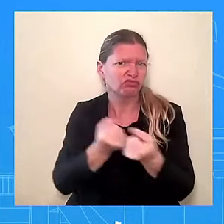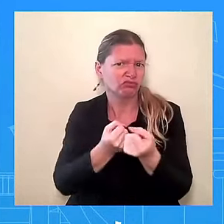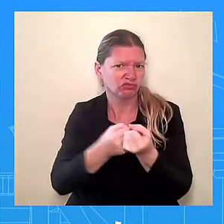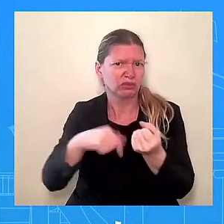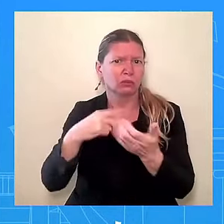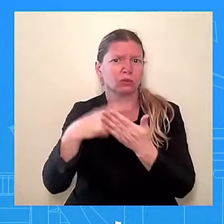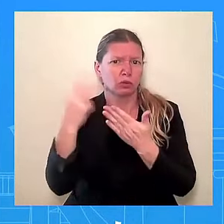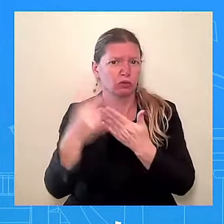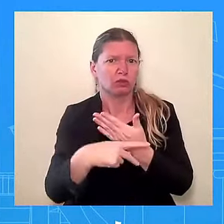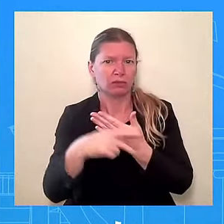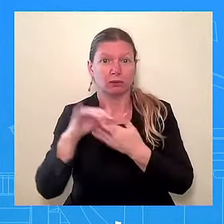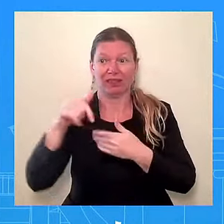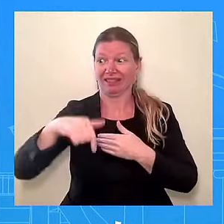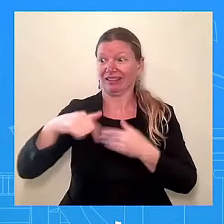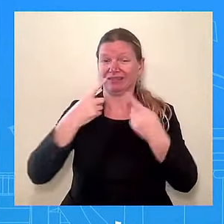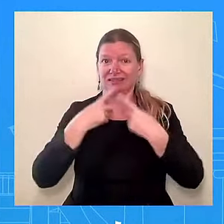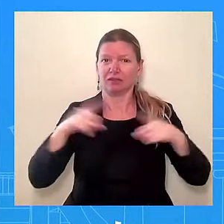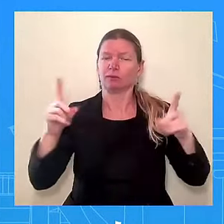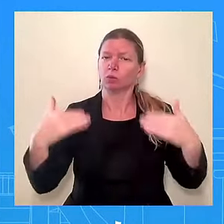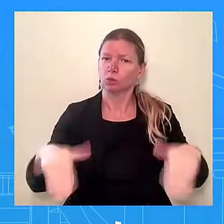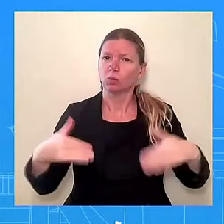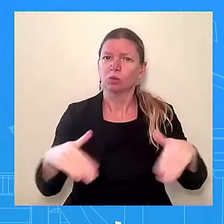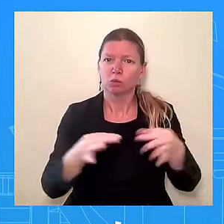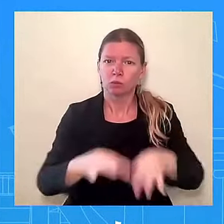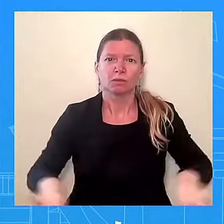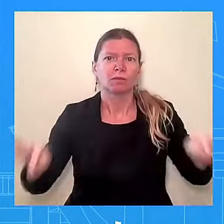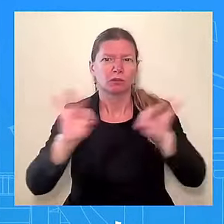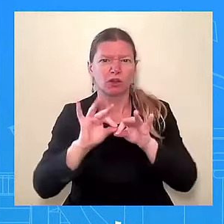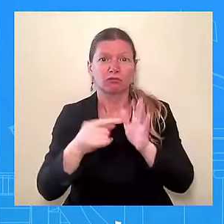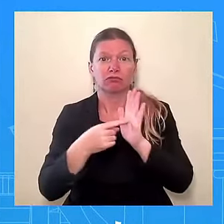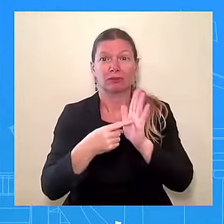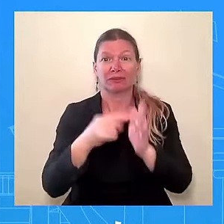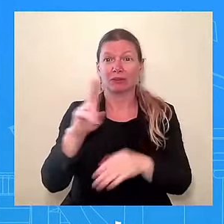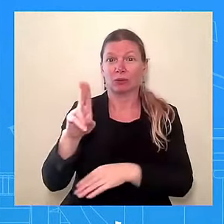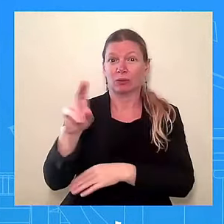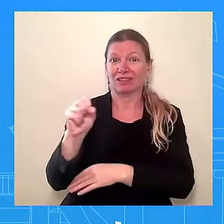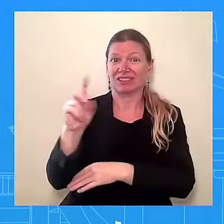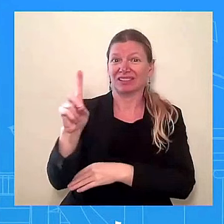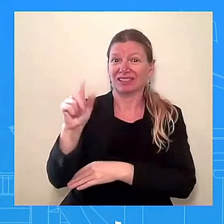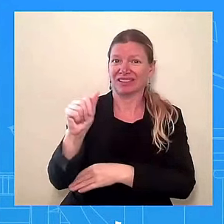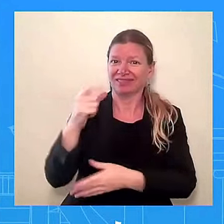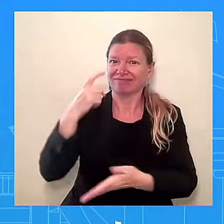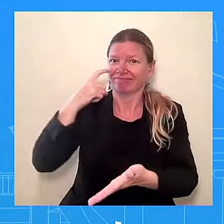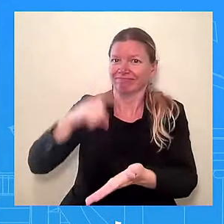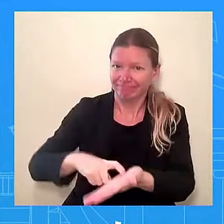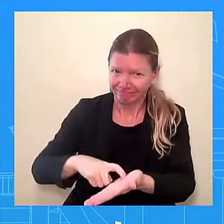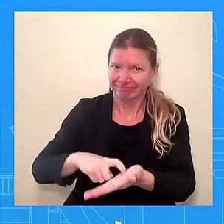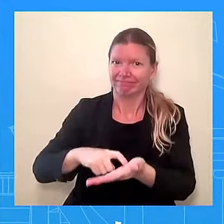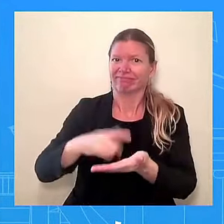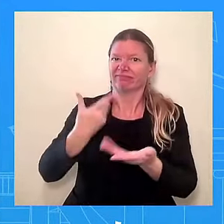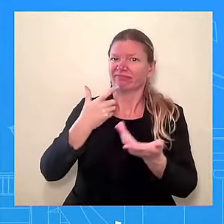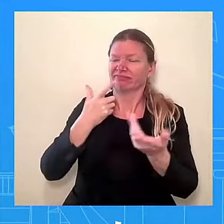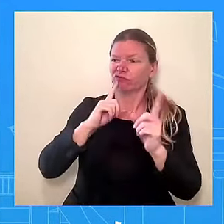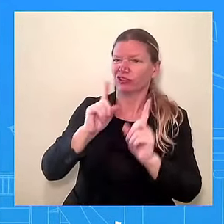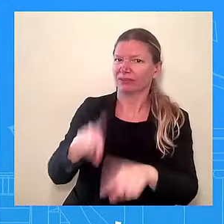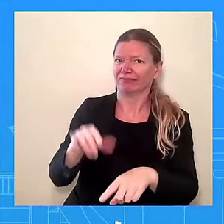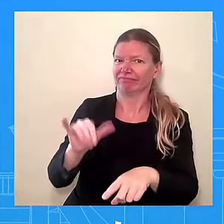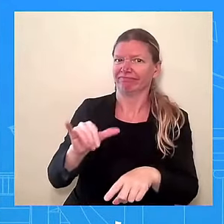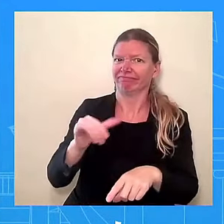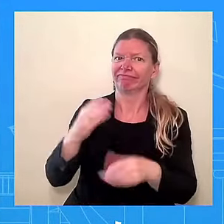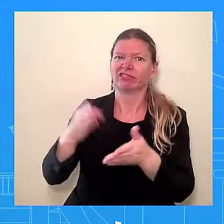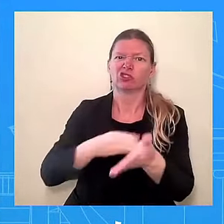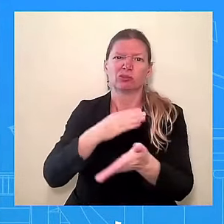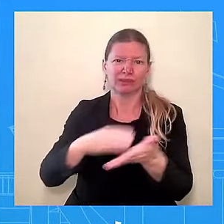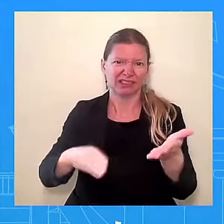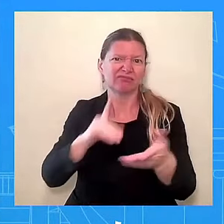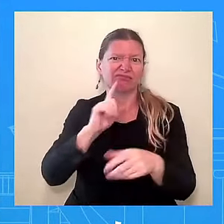reported past discrimination, such as racial, gender, or disability discrimination. I'm grateful to the individuals who took